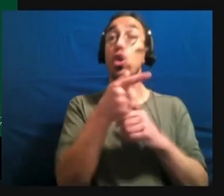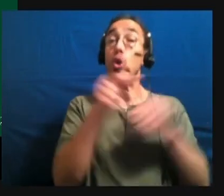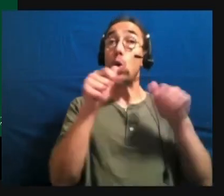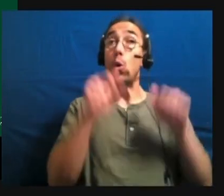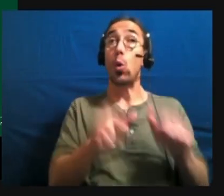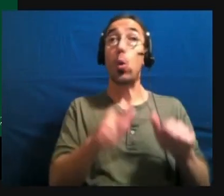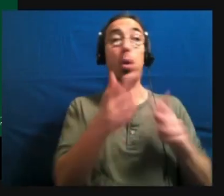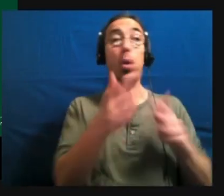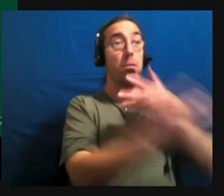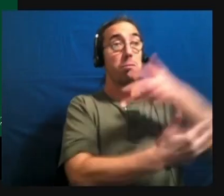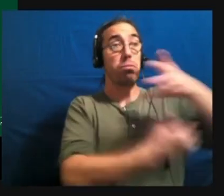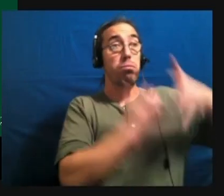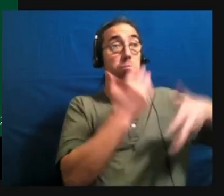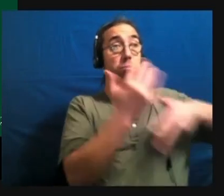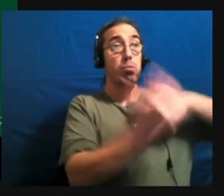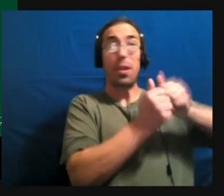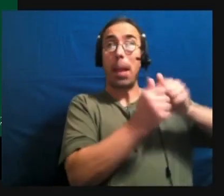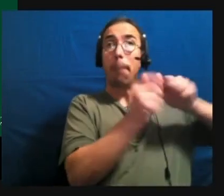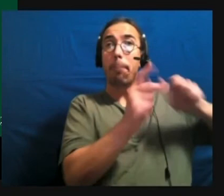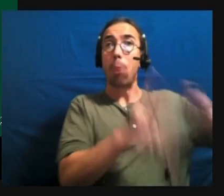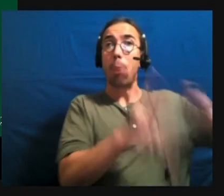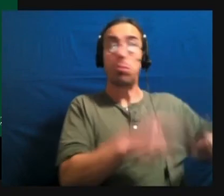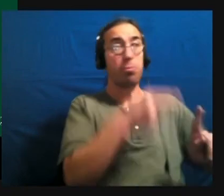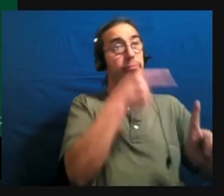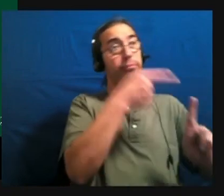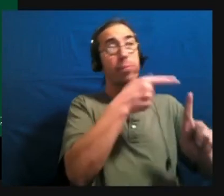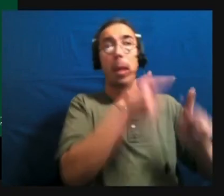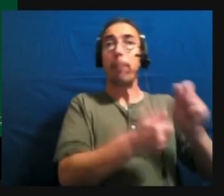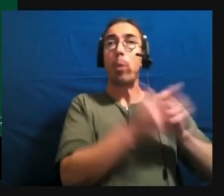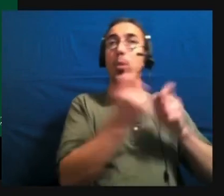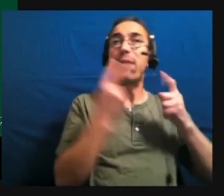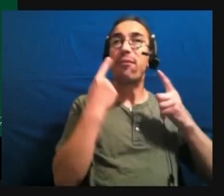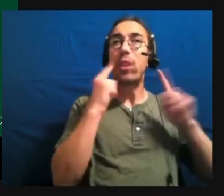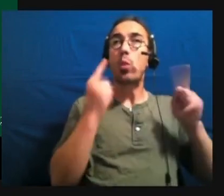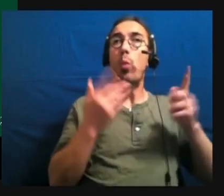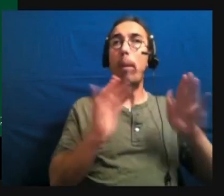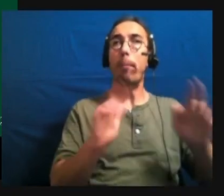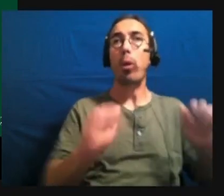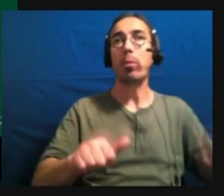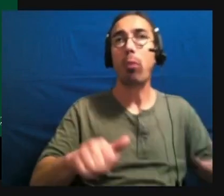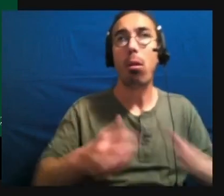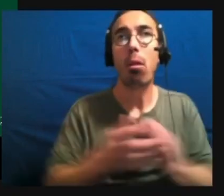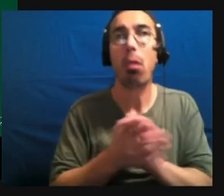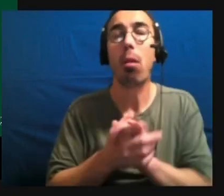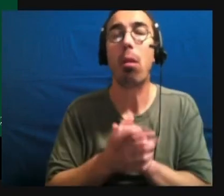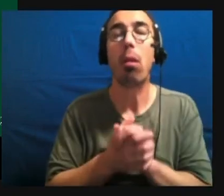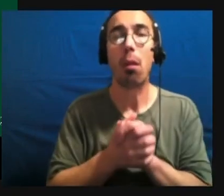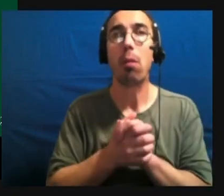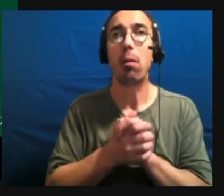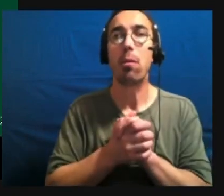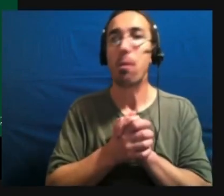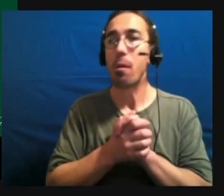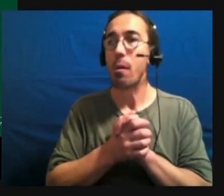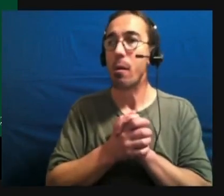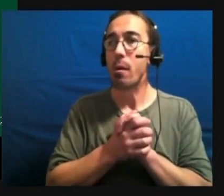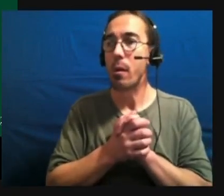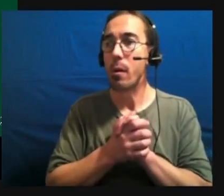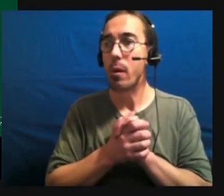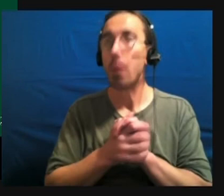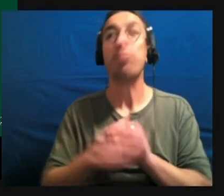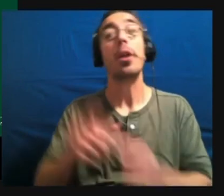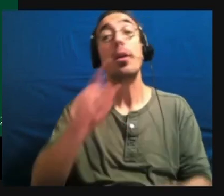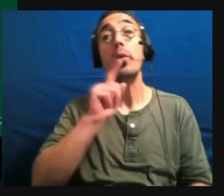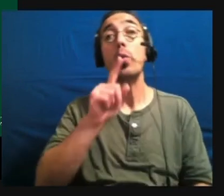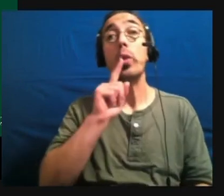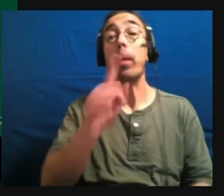interact with that person in the most effective way possible. Um, so it's really important to,